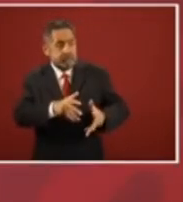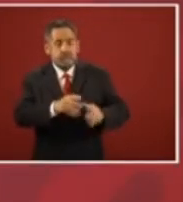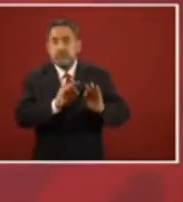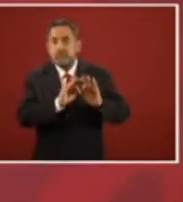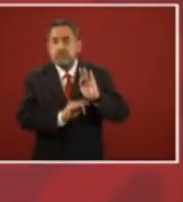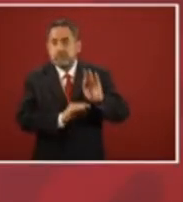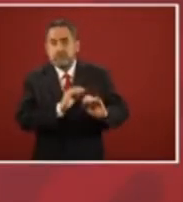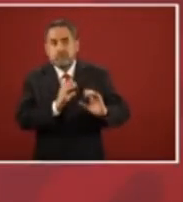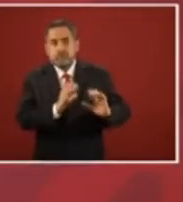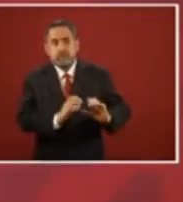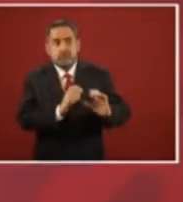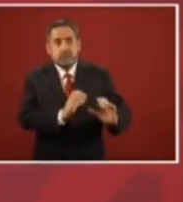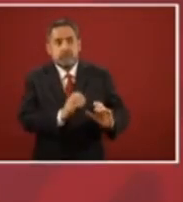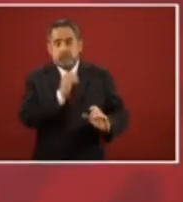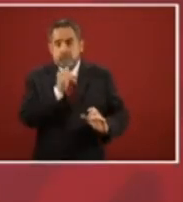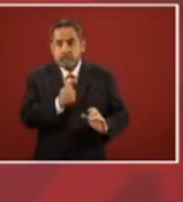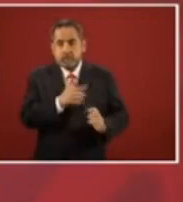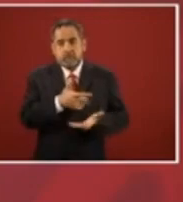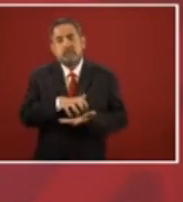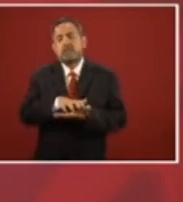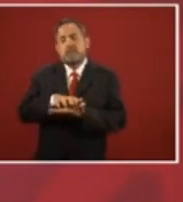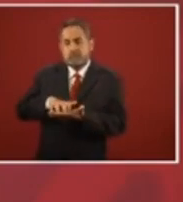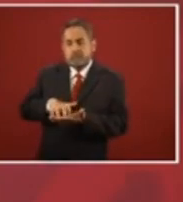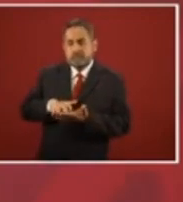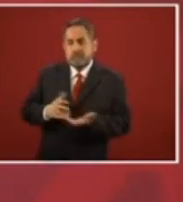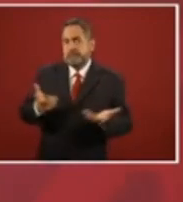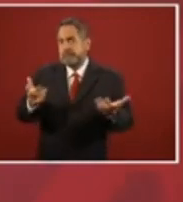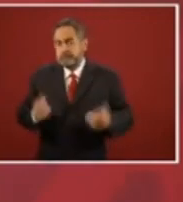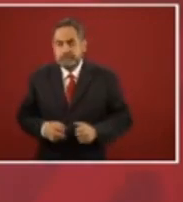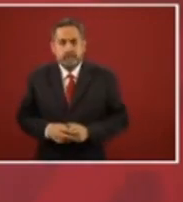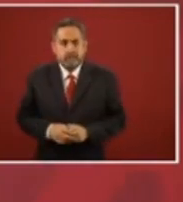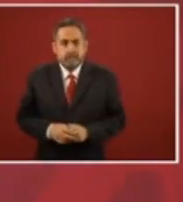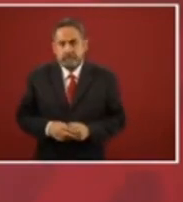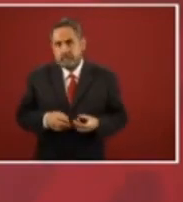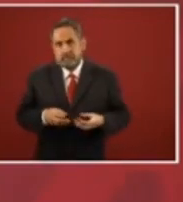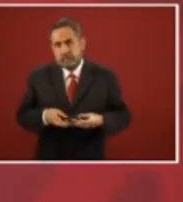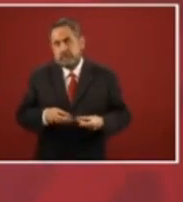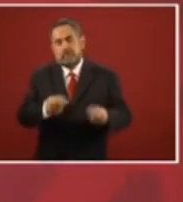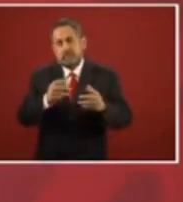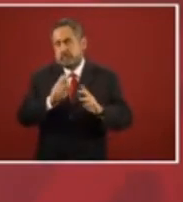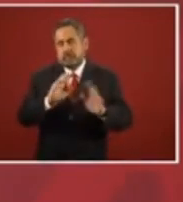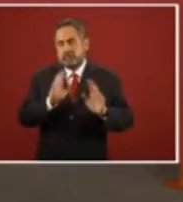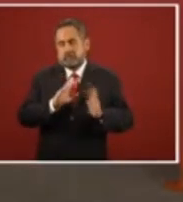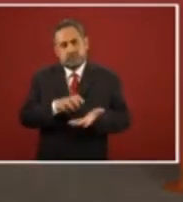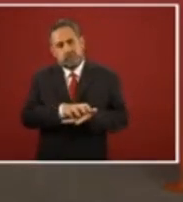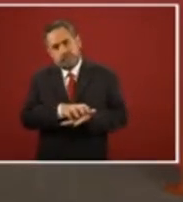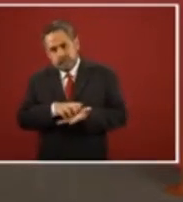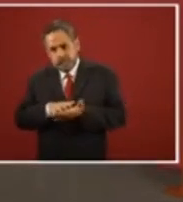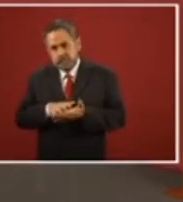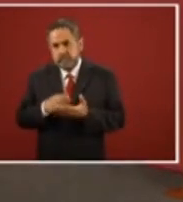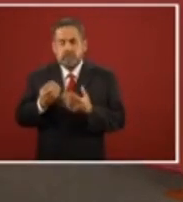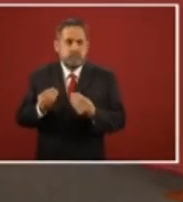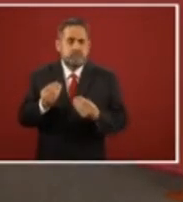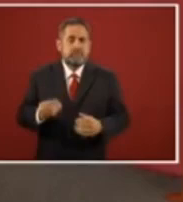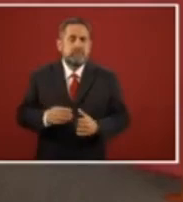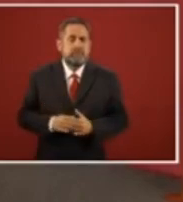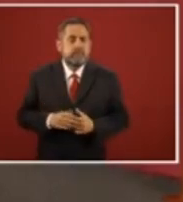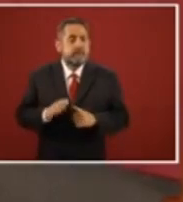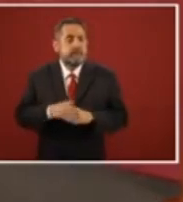maintain them, we are saving, saving money. A lot. Very much.